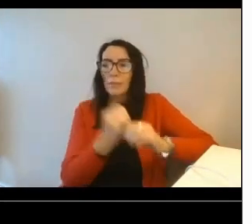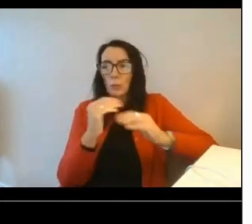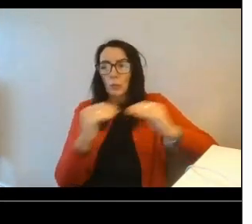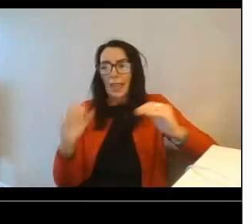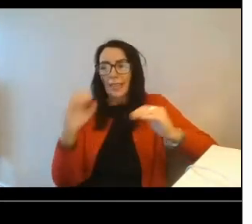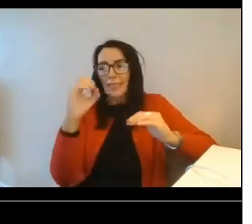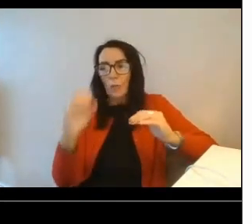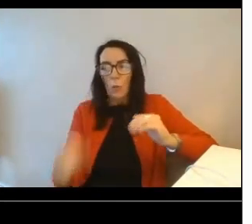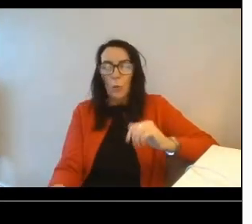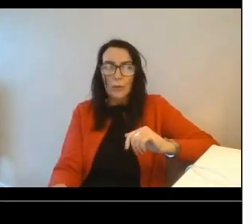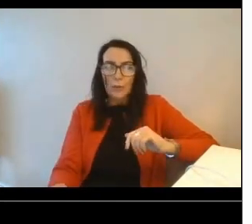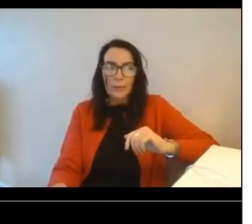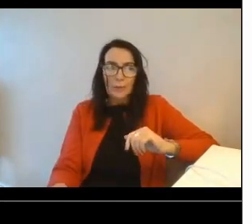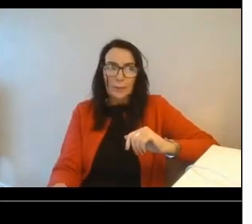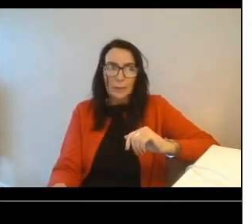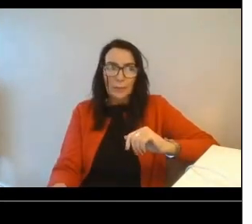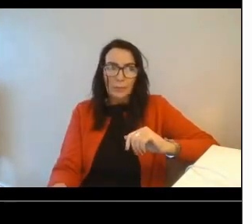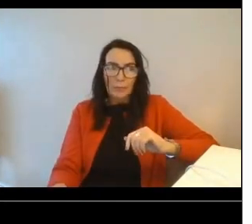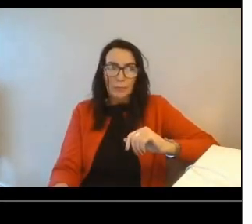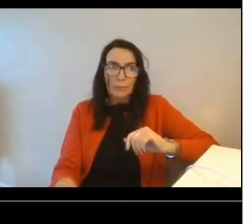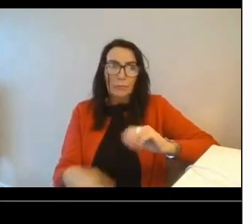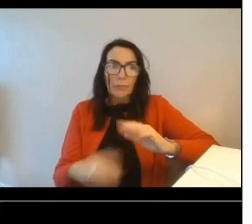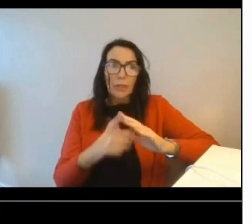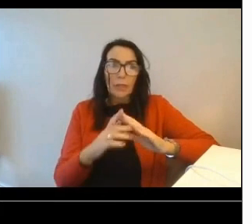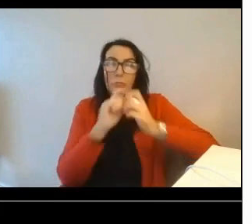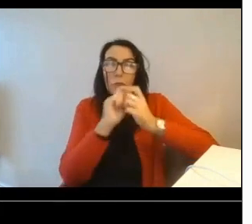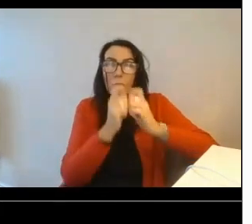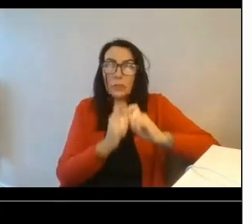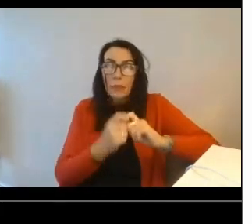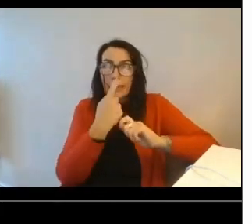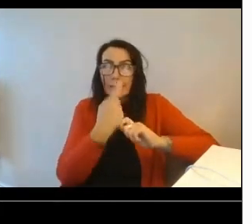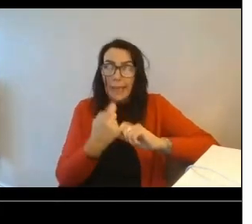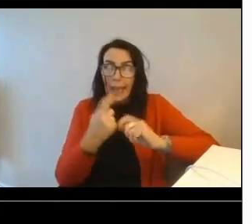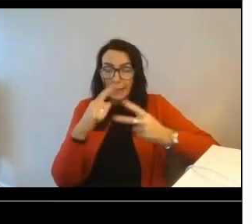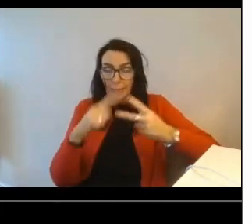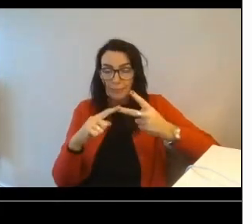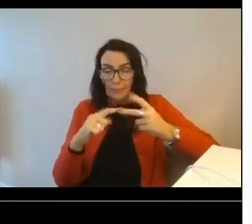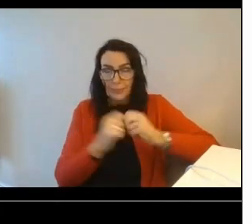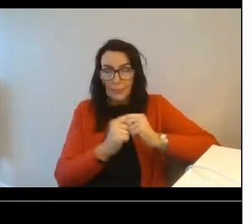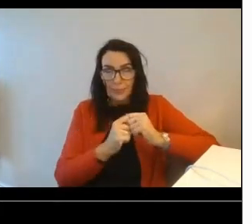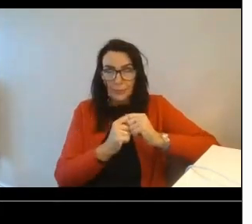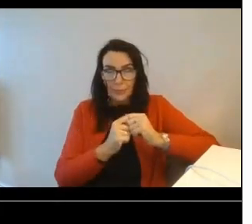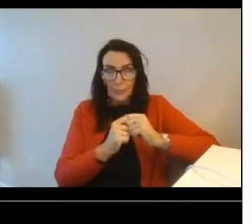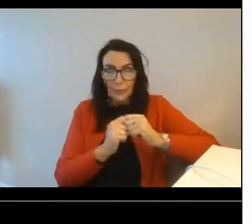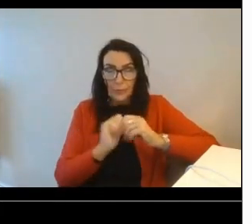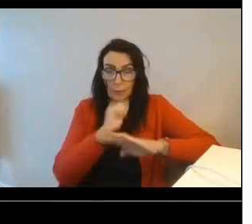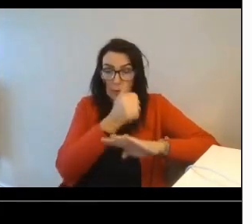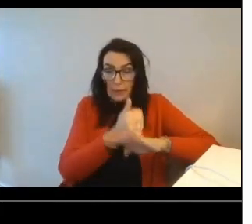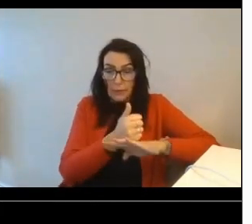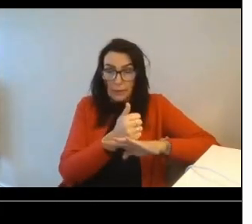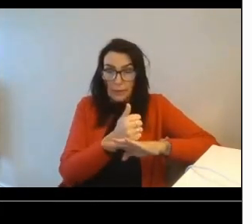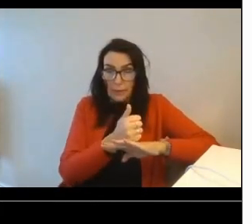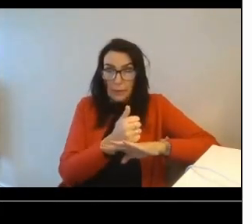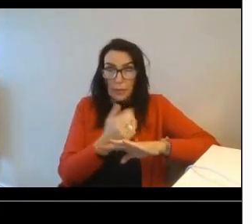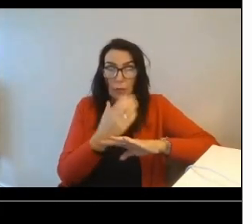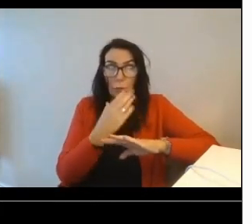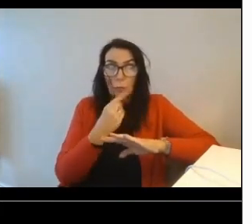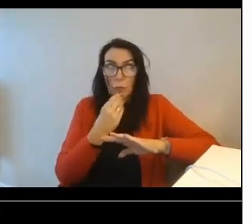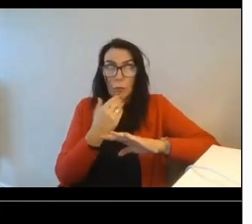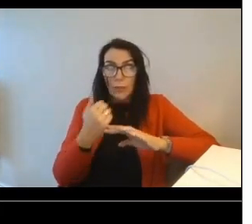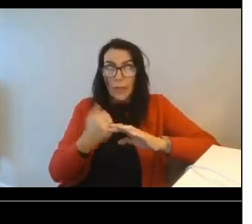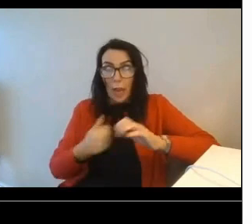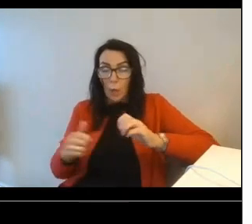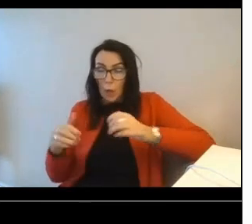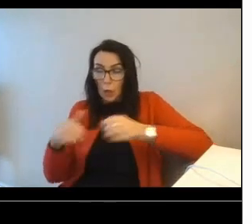Another key feature is customization. For example, when setting up your instance of Homewise, we can use our existing Homewise domain or